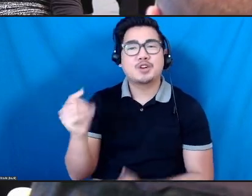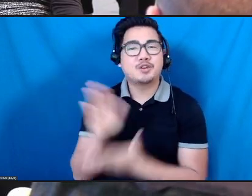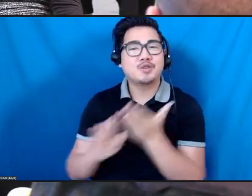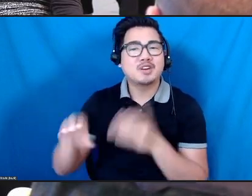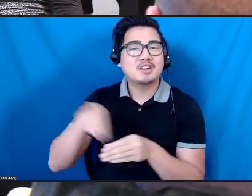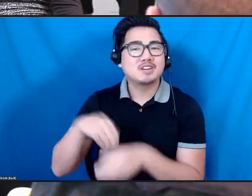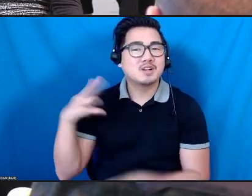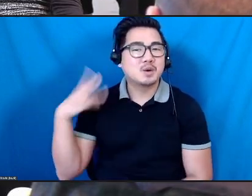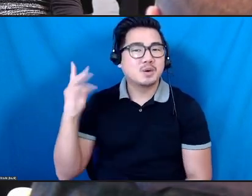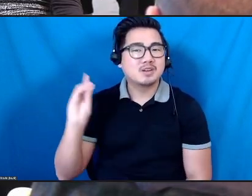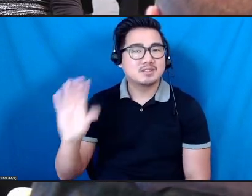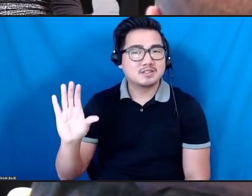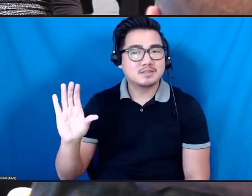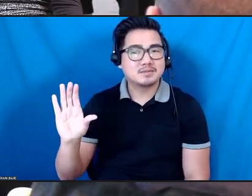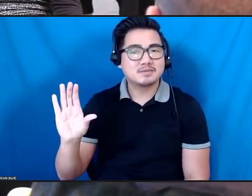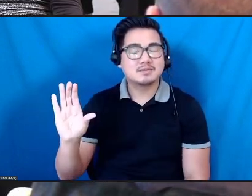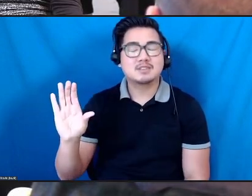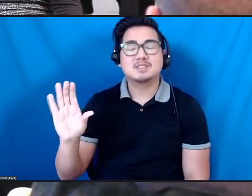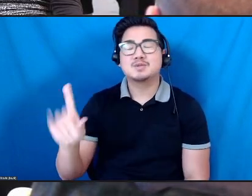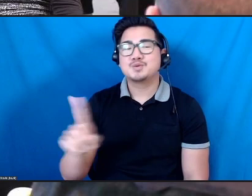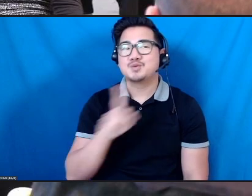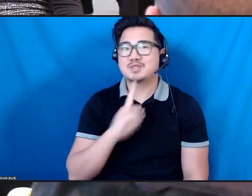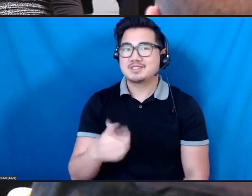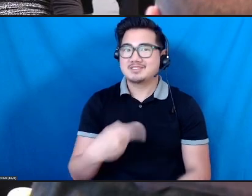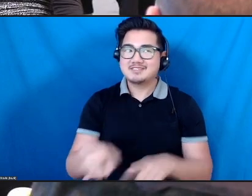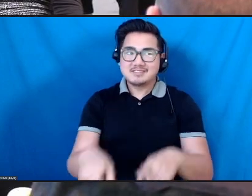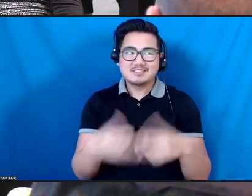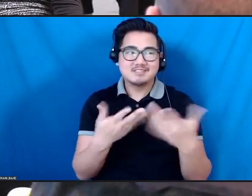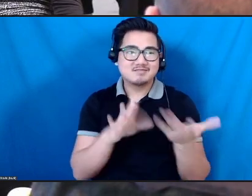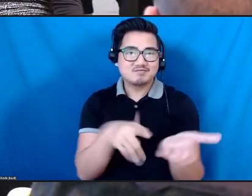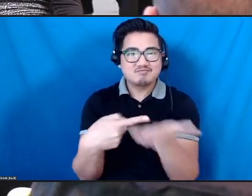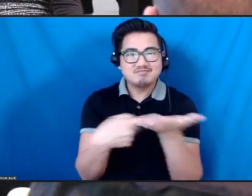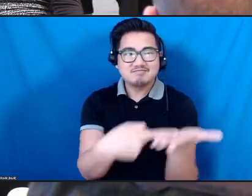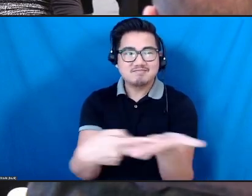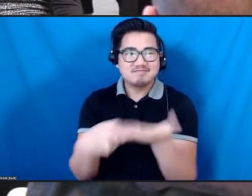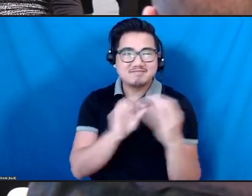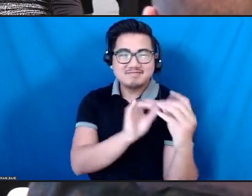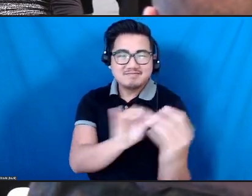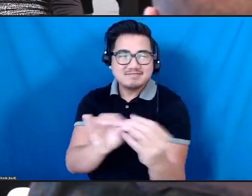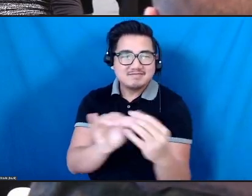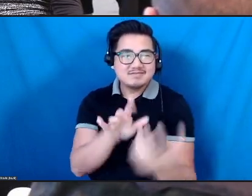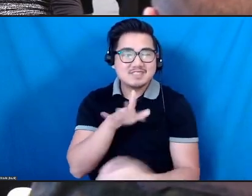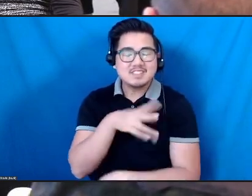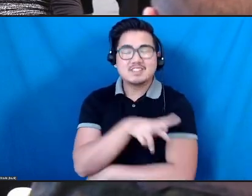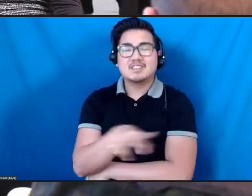And I just, this whole conversation has, you know, sort of beautiful